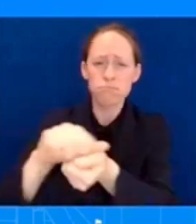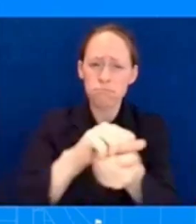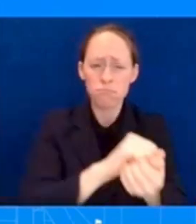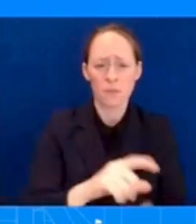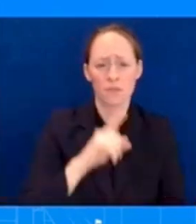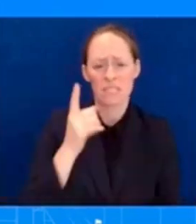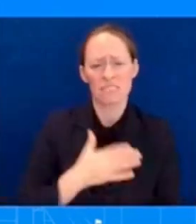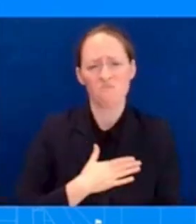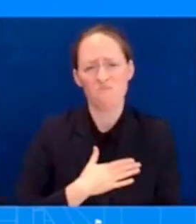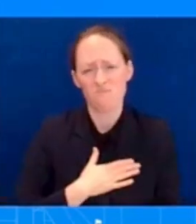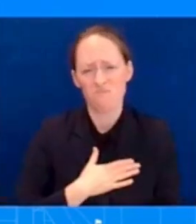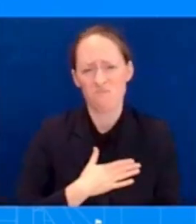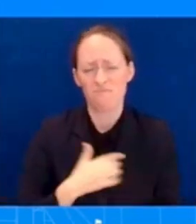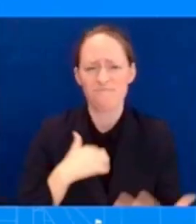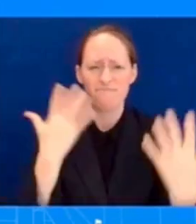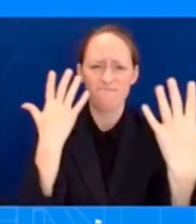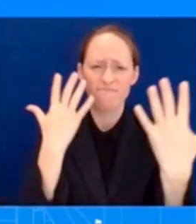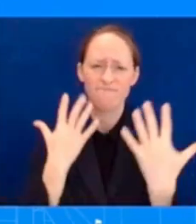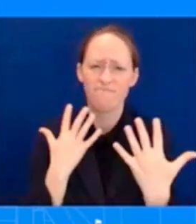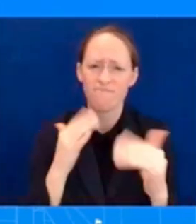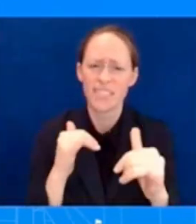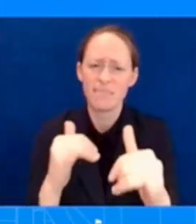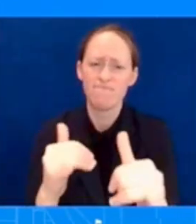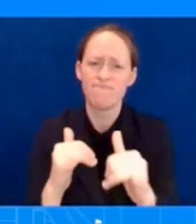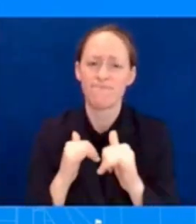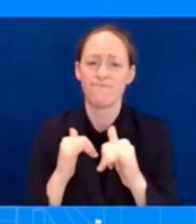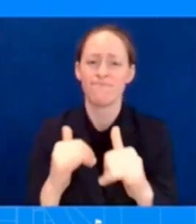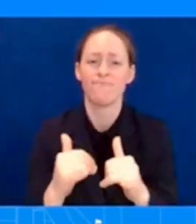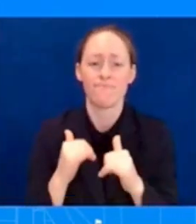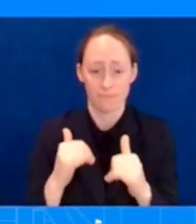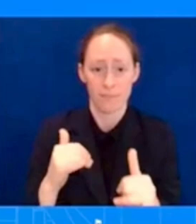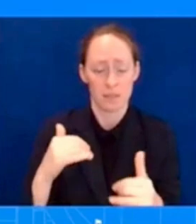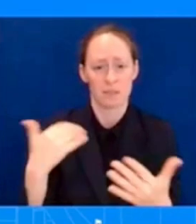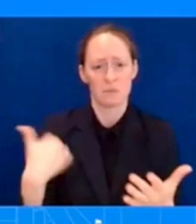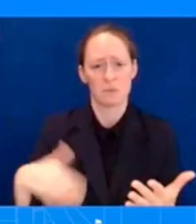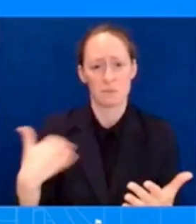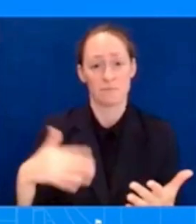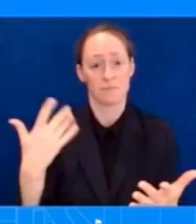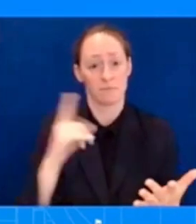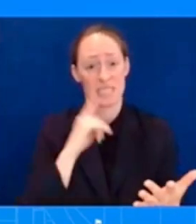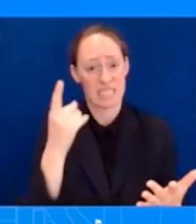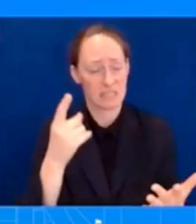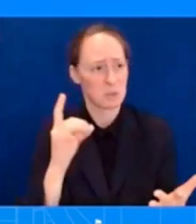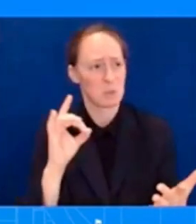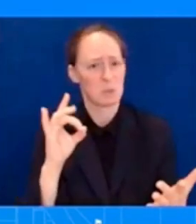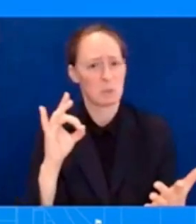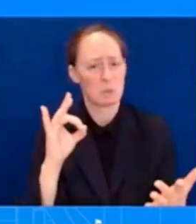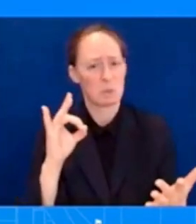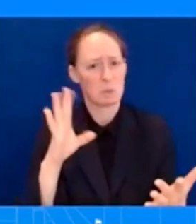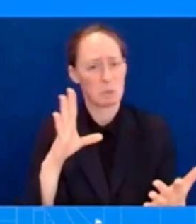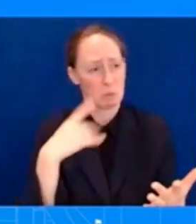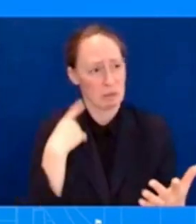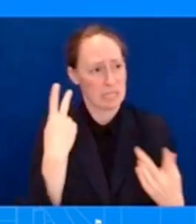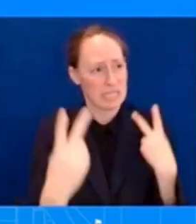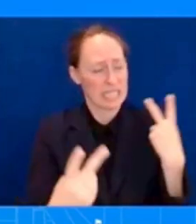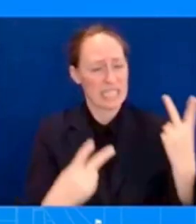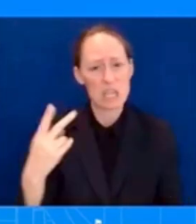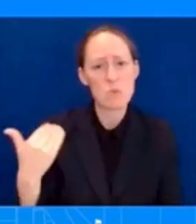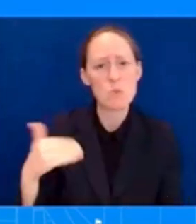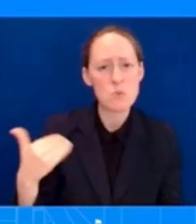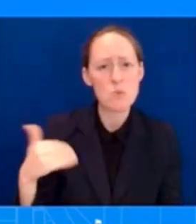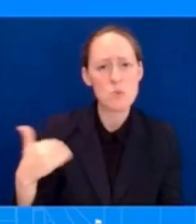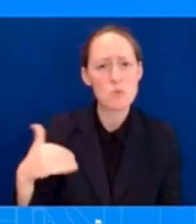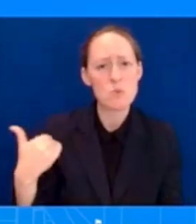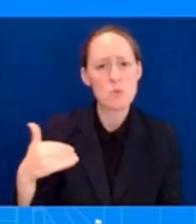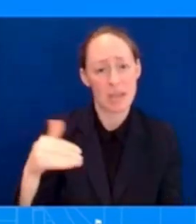saw during my time here and nothing can prepare them for the emotional toll of the impact that this severe event has taken